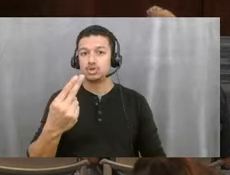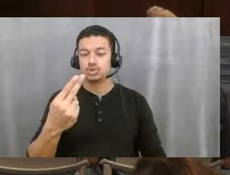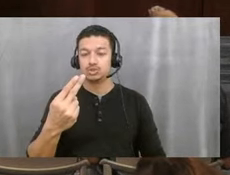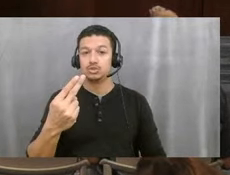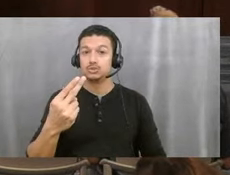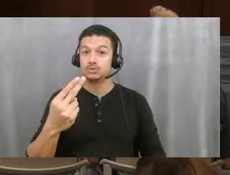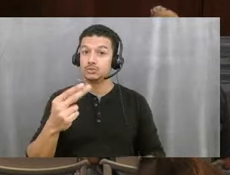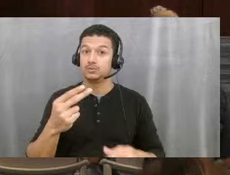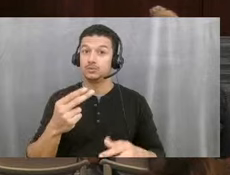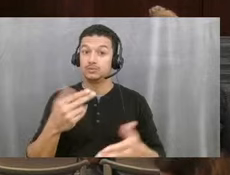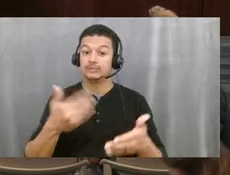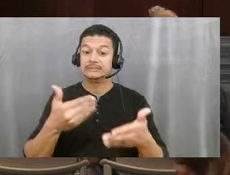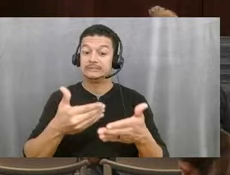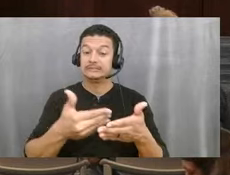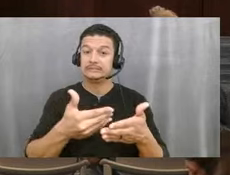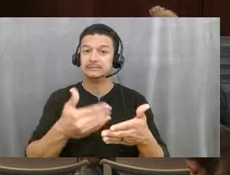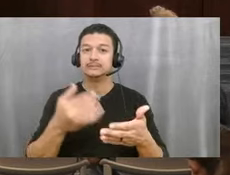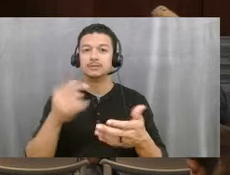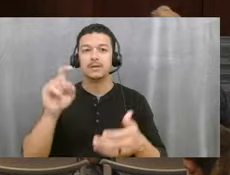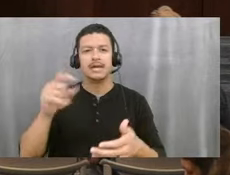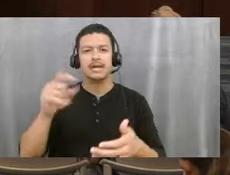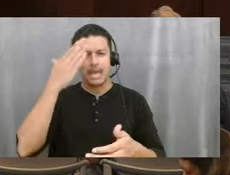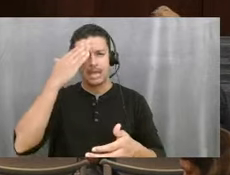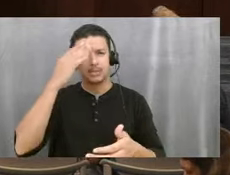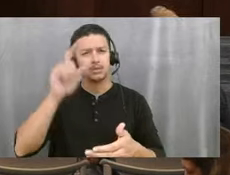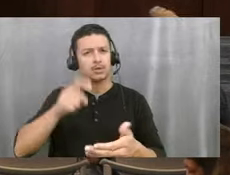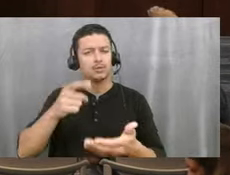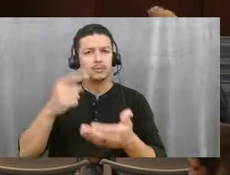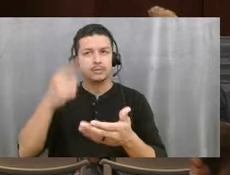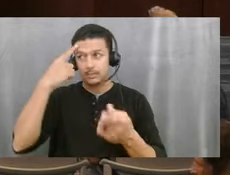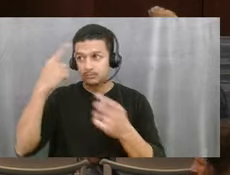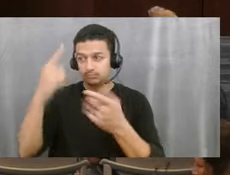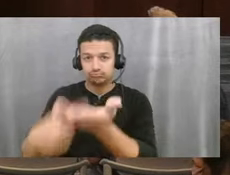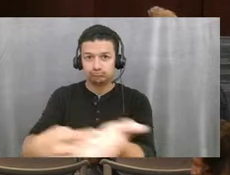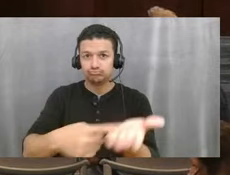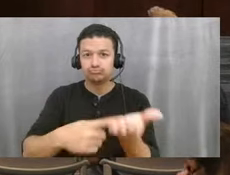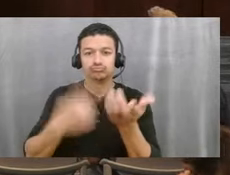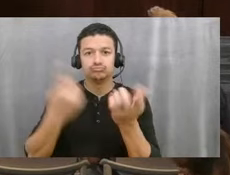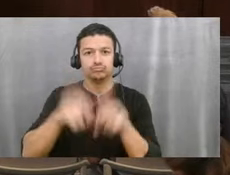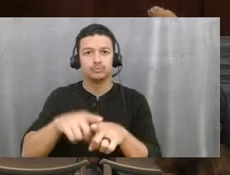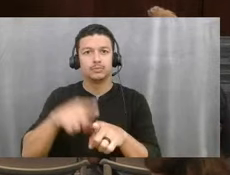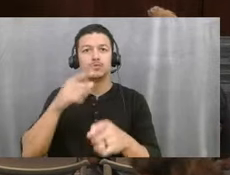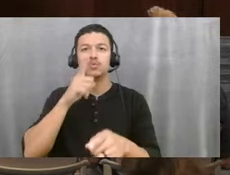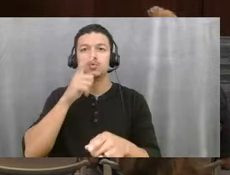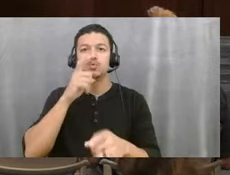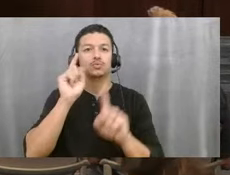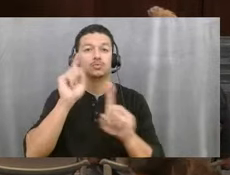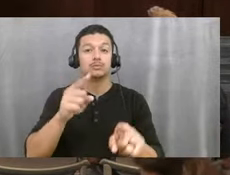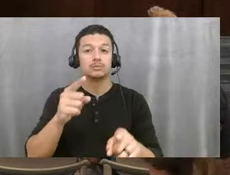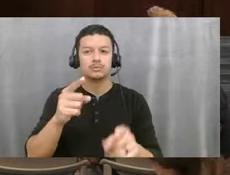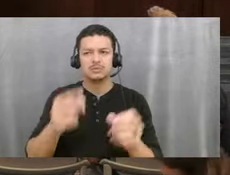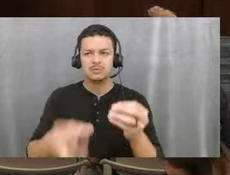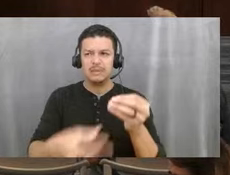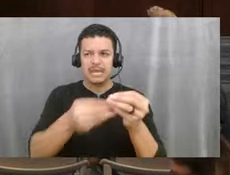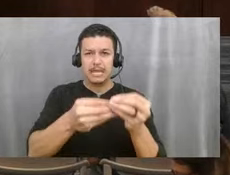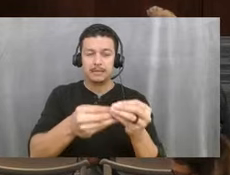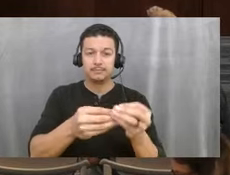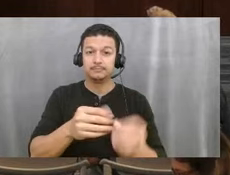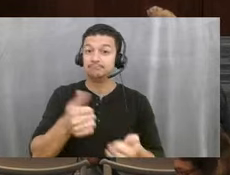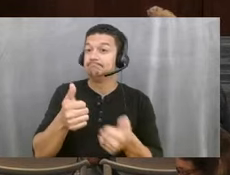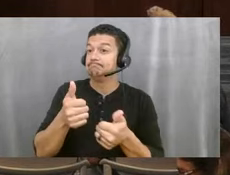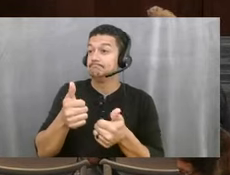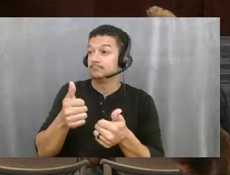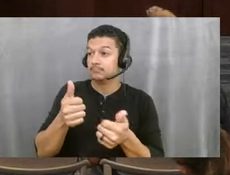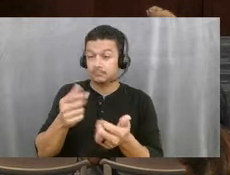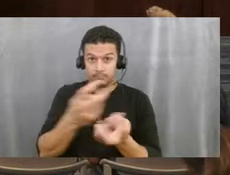consensus for any of those who are going. So I just want to get that on there. Absolutely. To my colleagues, is that a conversation you're